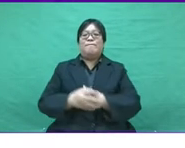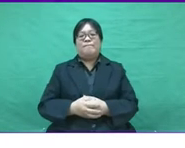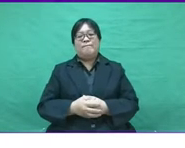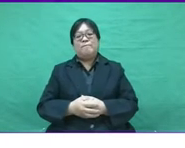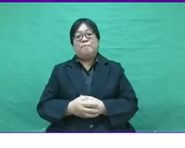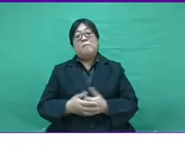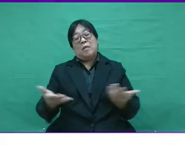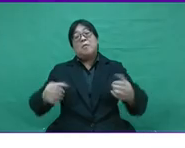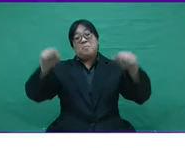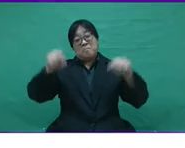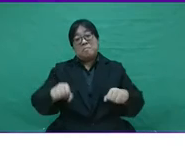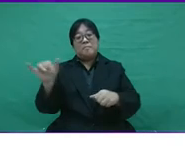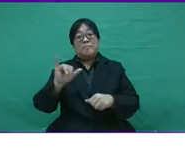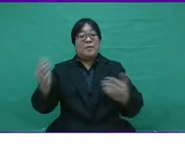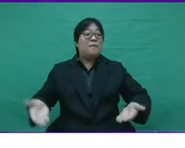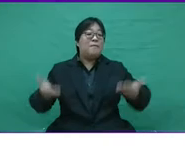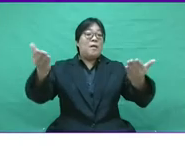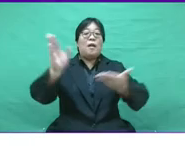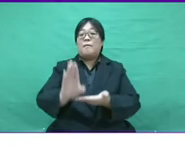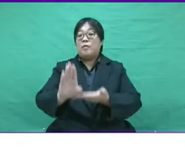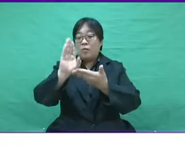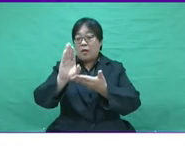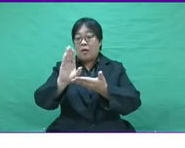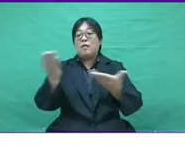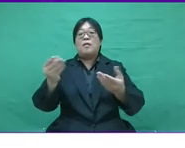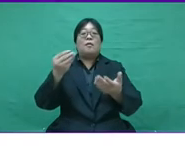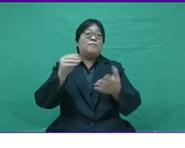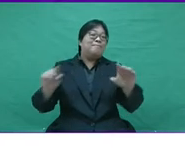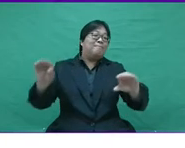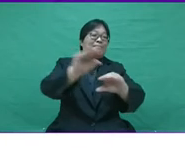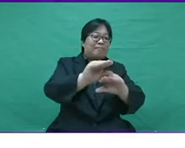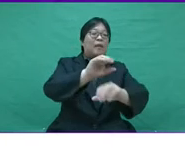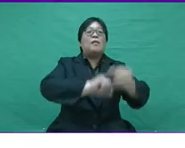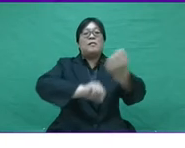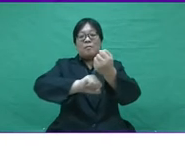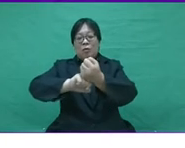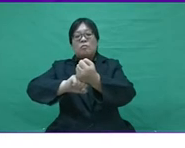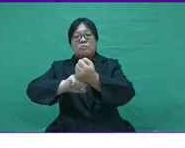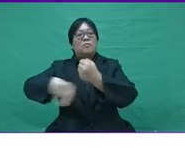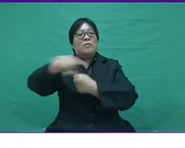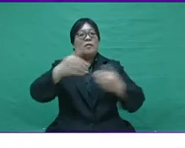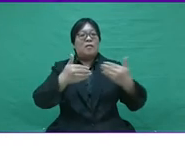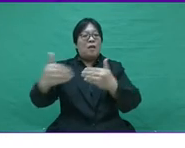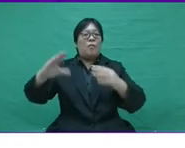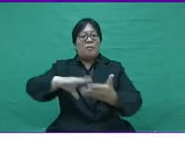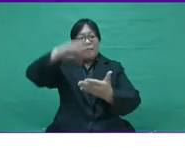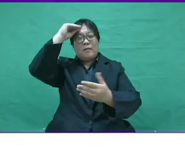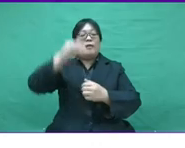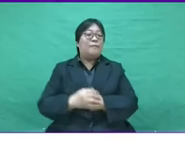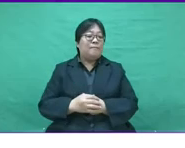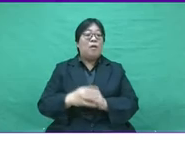be especially competitive competitive can also offer scholarship and subsidy